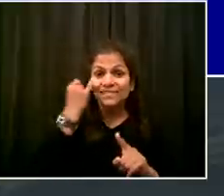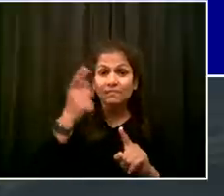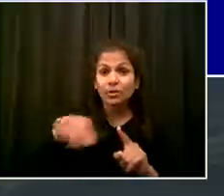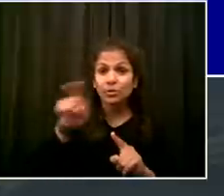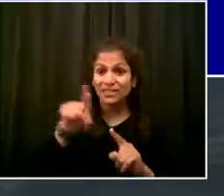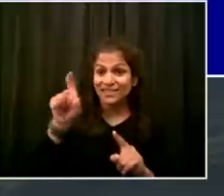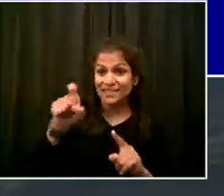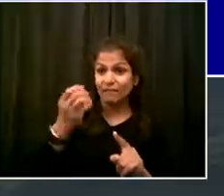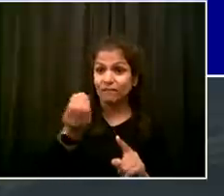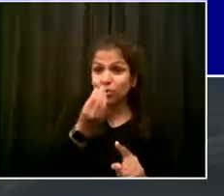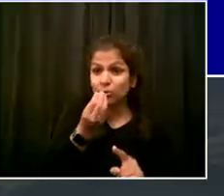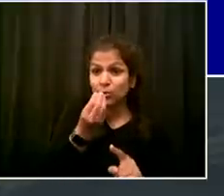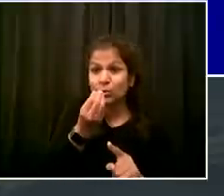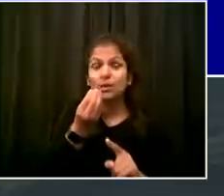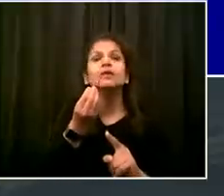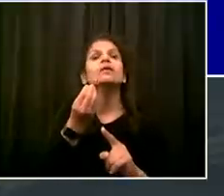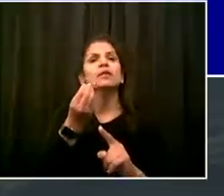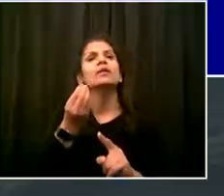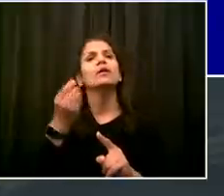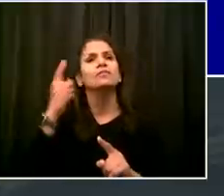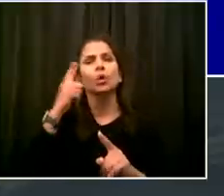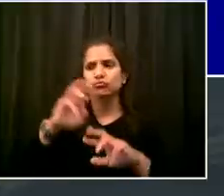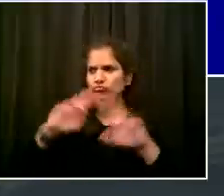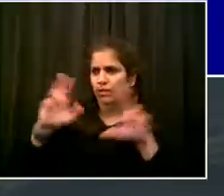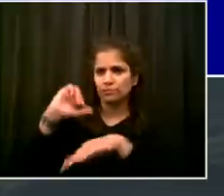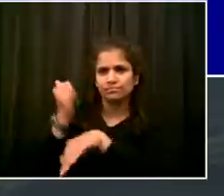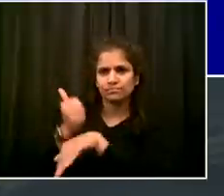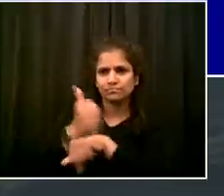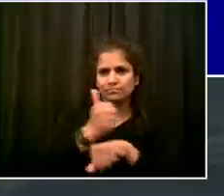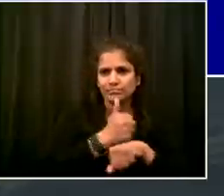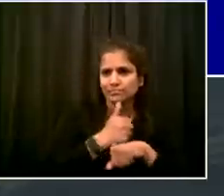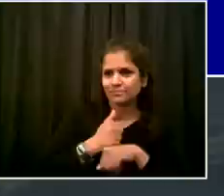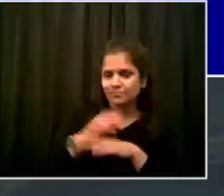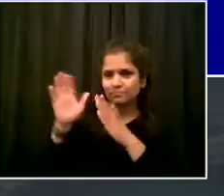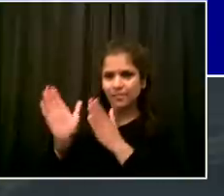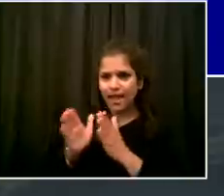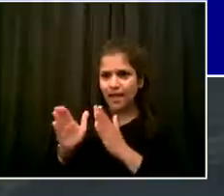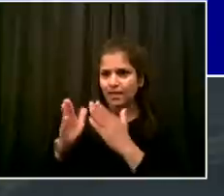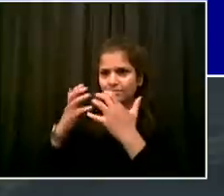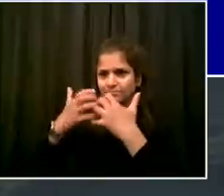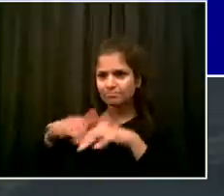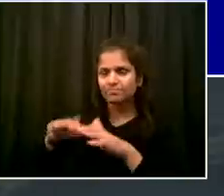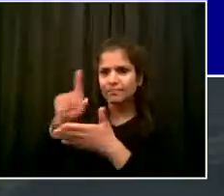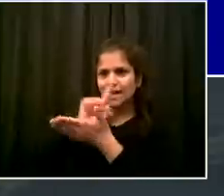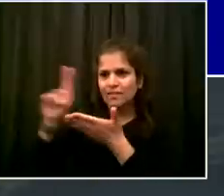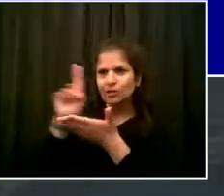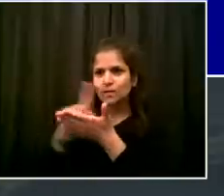out for you. And a lot of good people every day are making it their business to get you what you need.